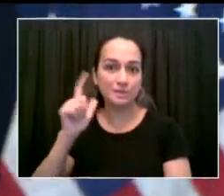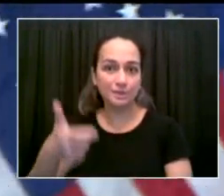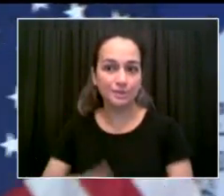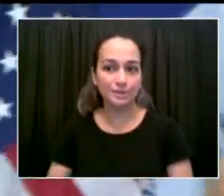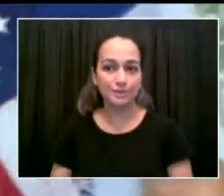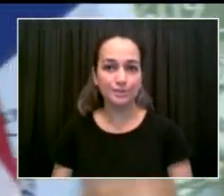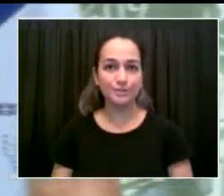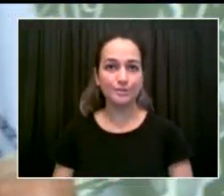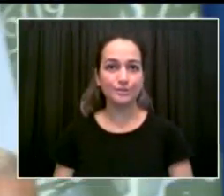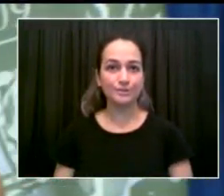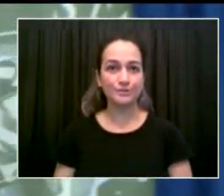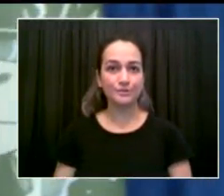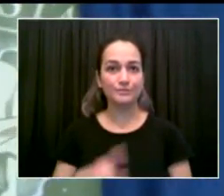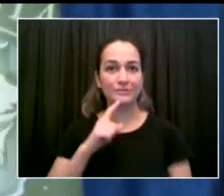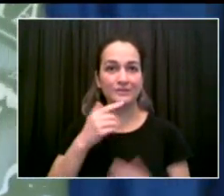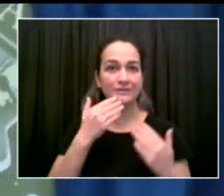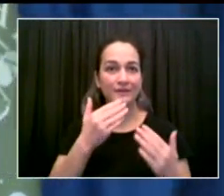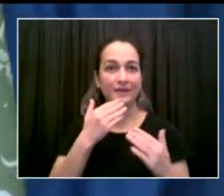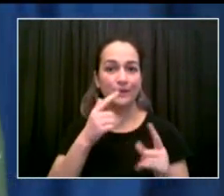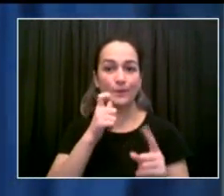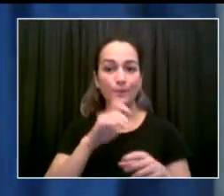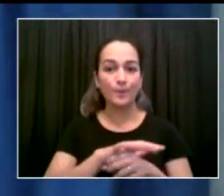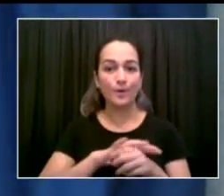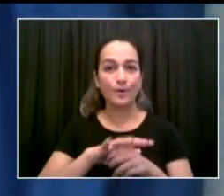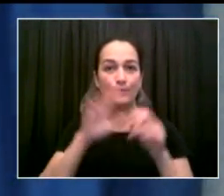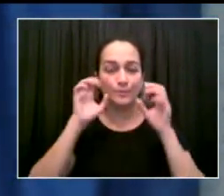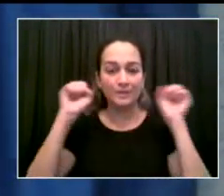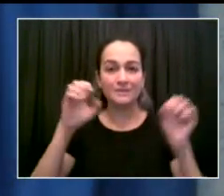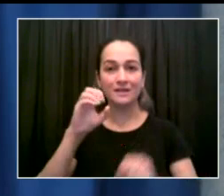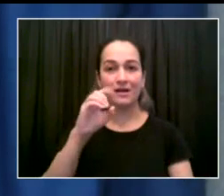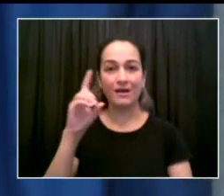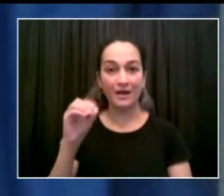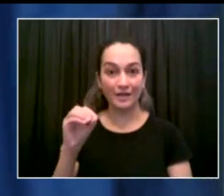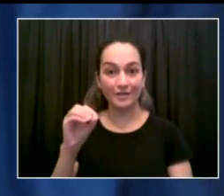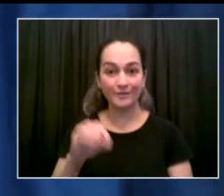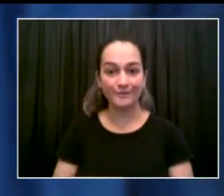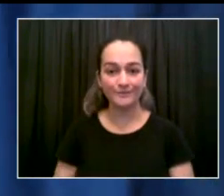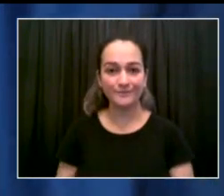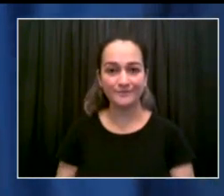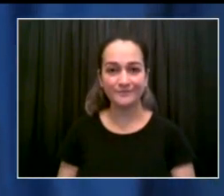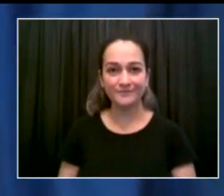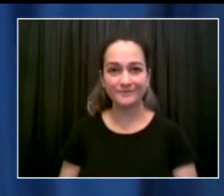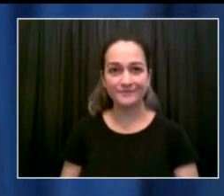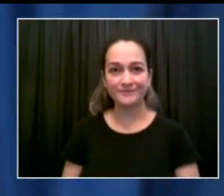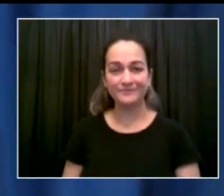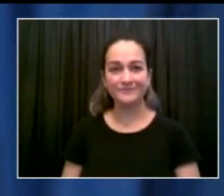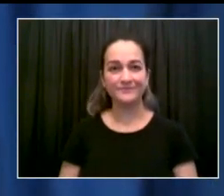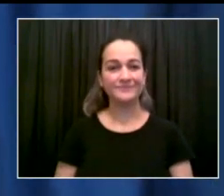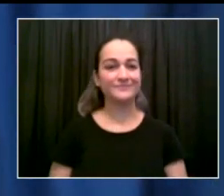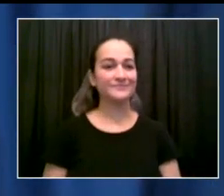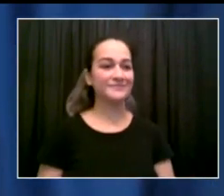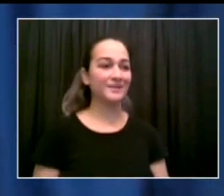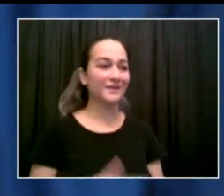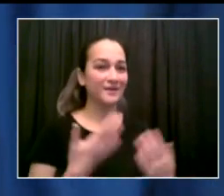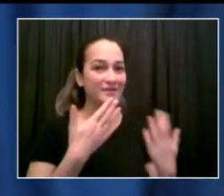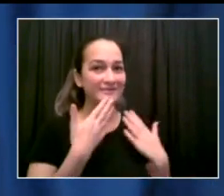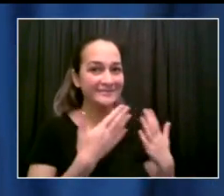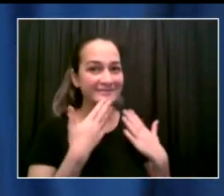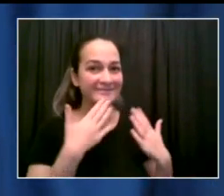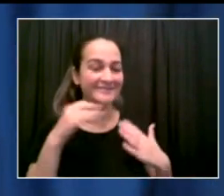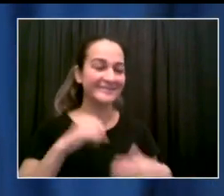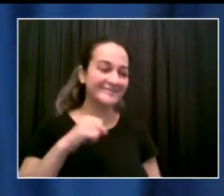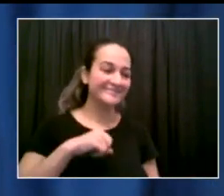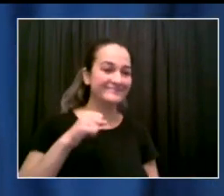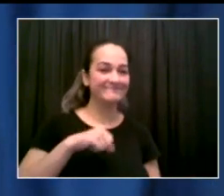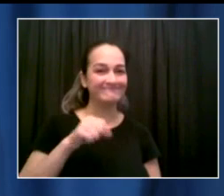say thank you to a few people that I had in my notes, and I got too caught up in the emotion of it. And that's a thank you to Mitch Katz, Maureen McCluskey,